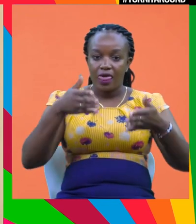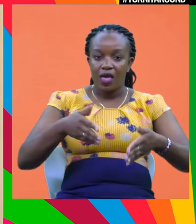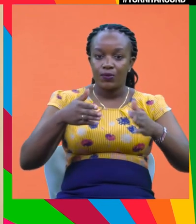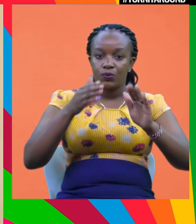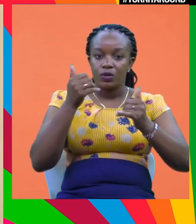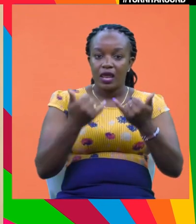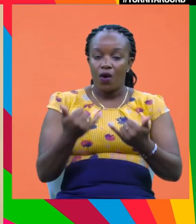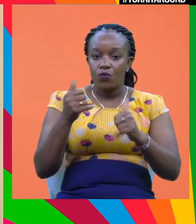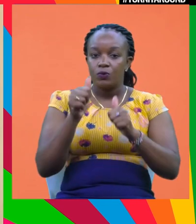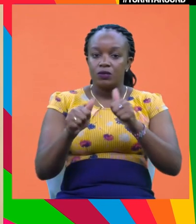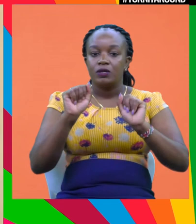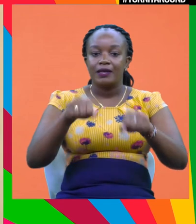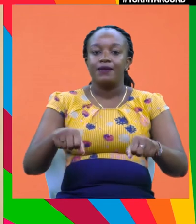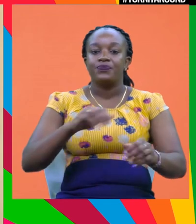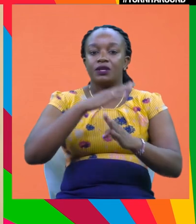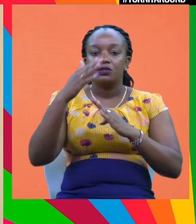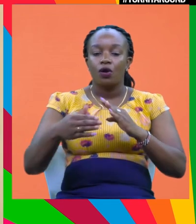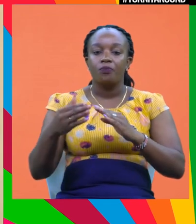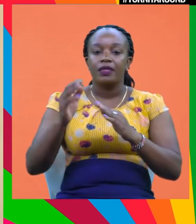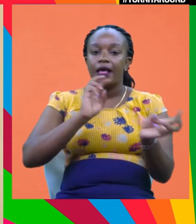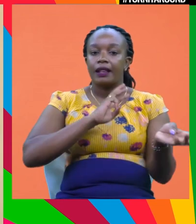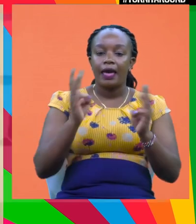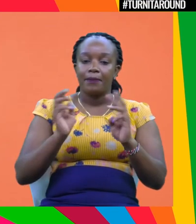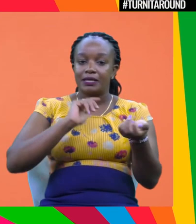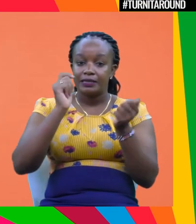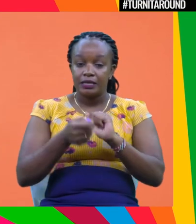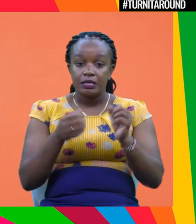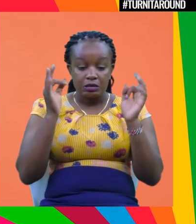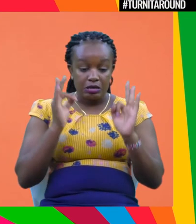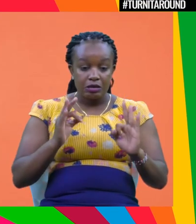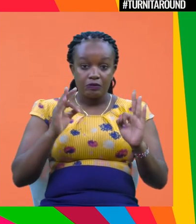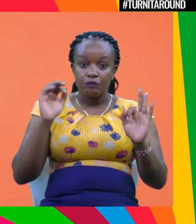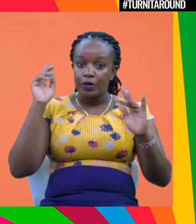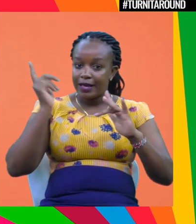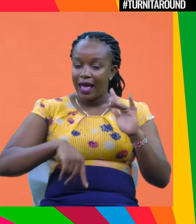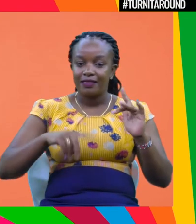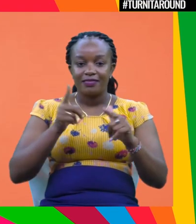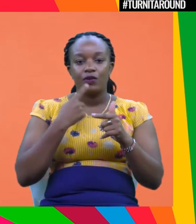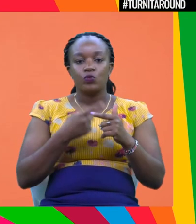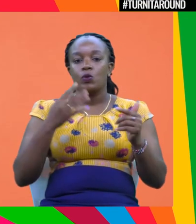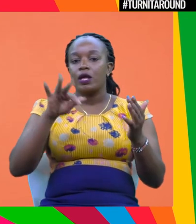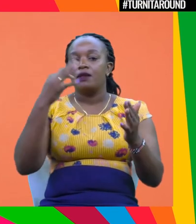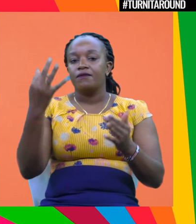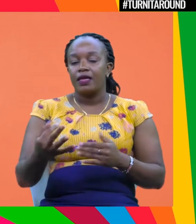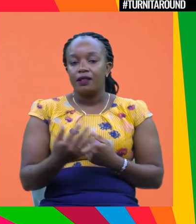we can stop this climate change. But if we don't, we'll be going down a different path.